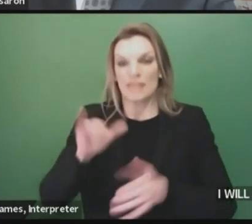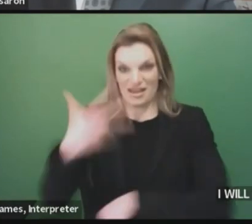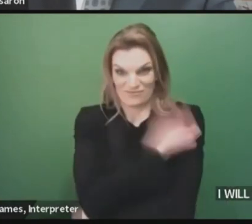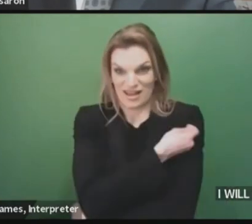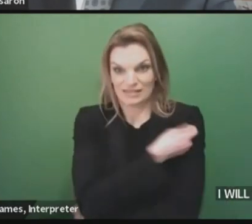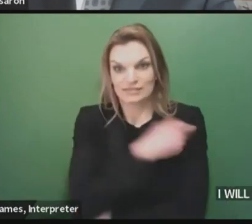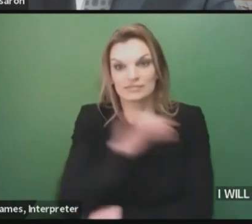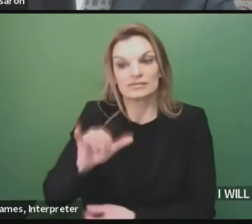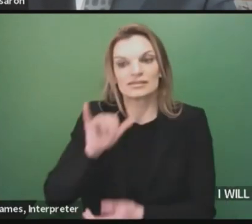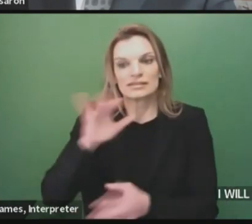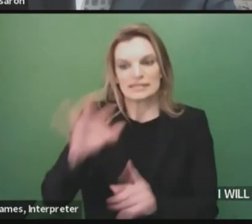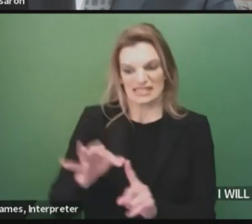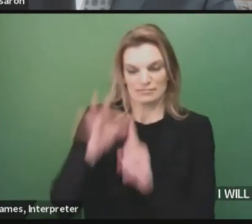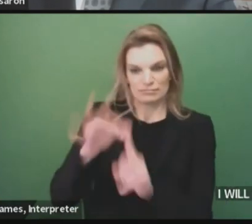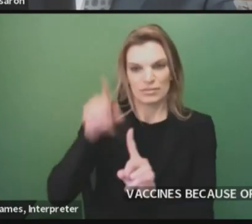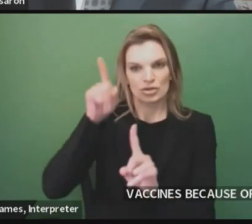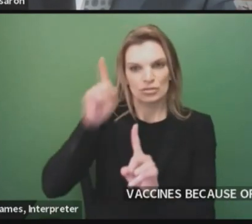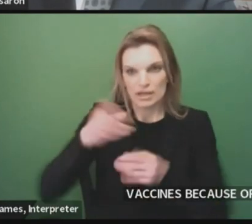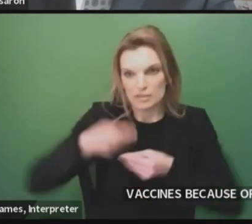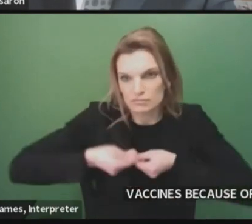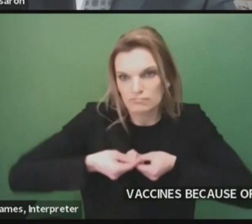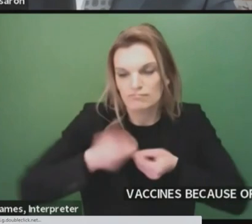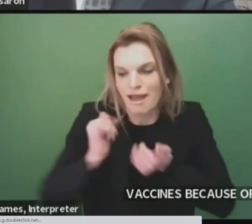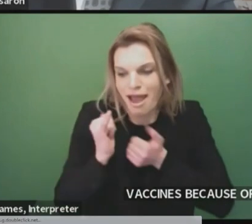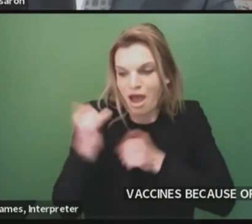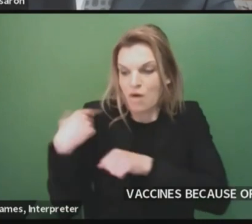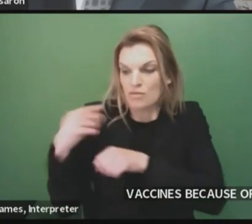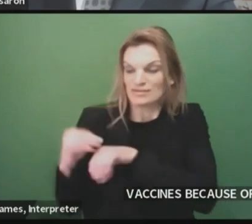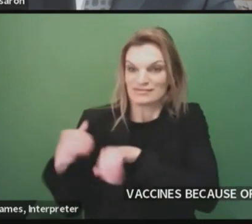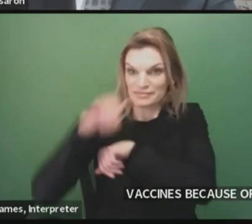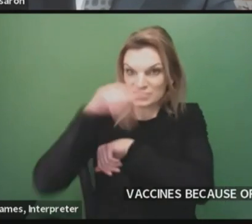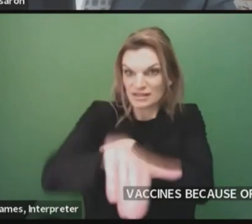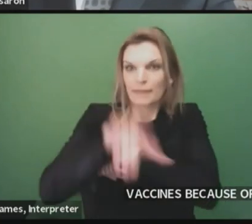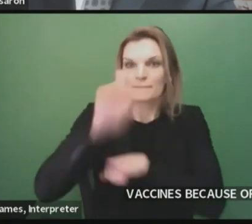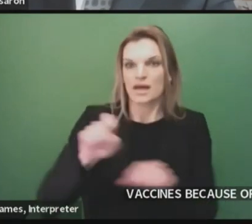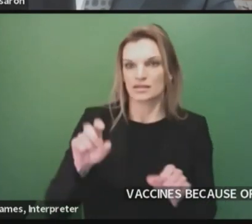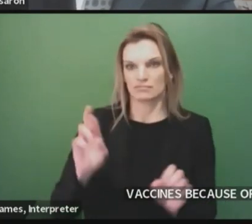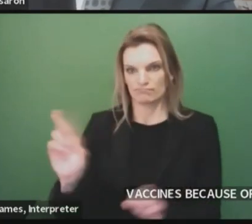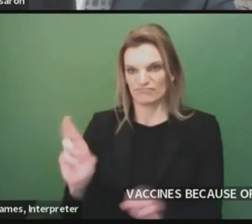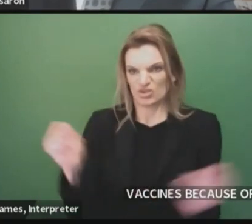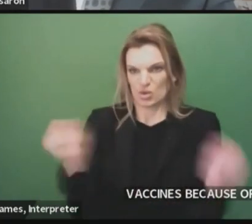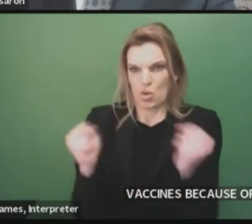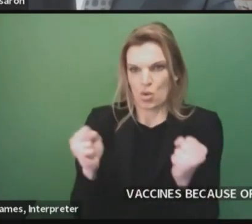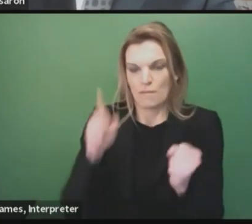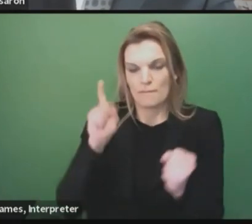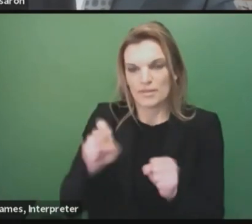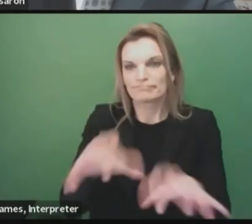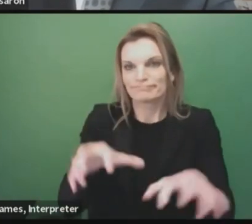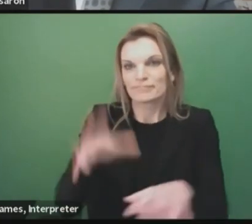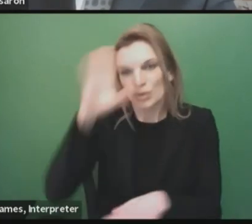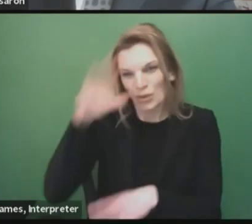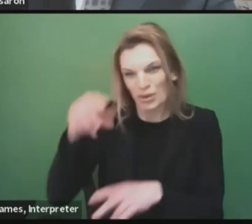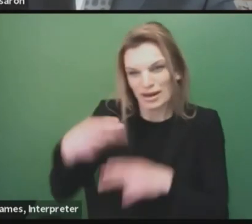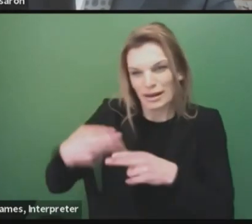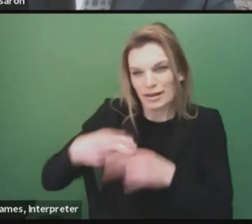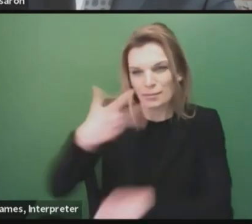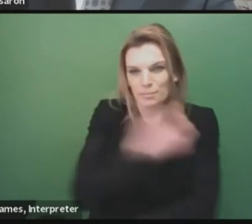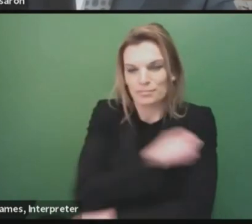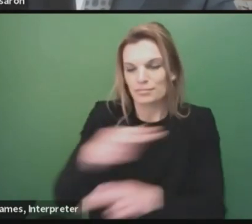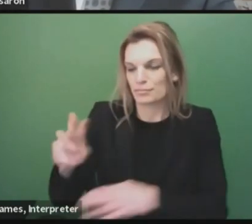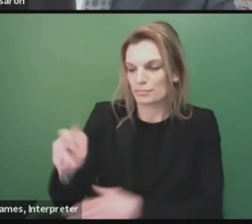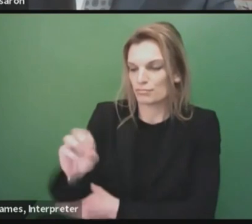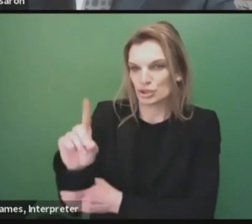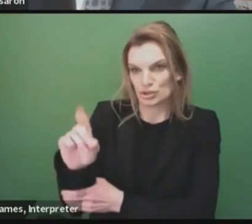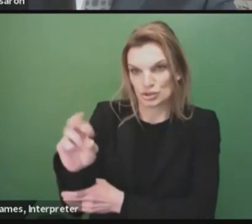requires specific refrigeration. Recently, we were made aware that a number of the Moderna vaccines that were